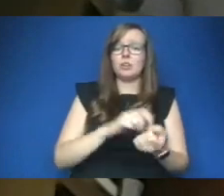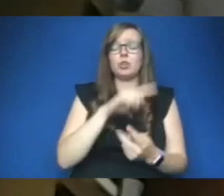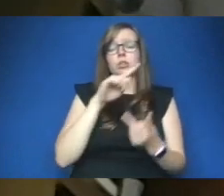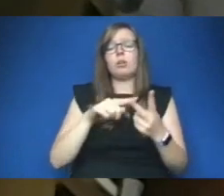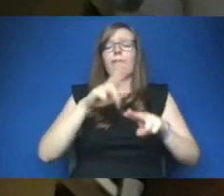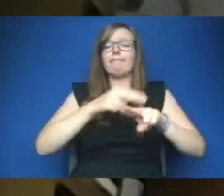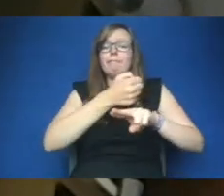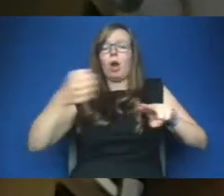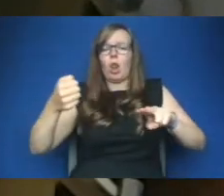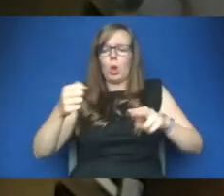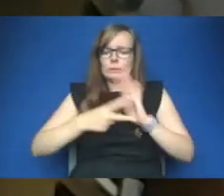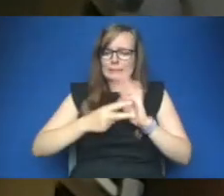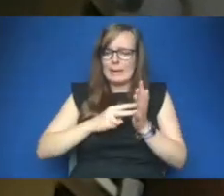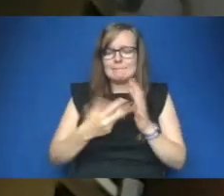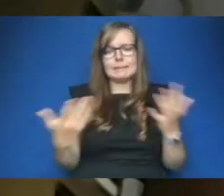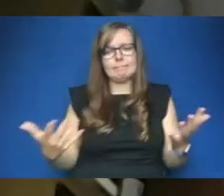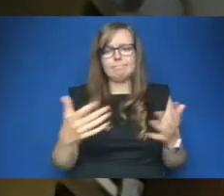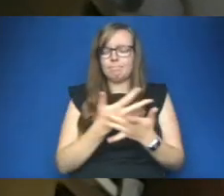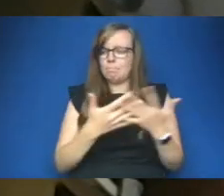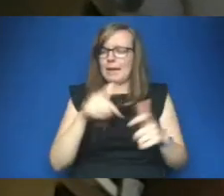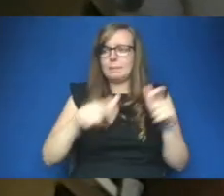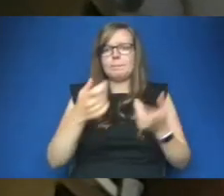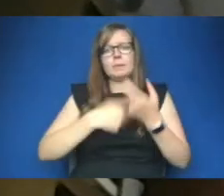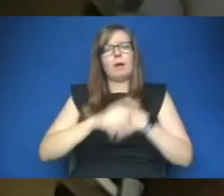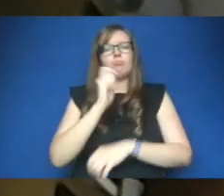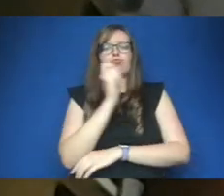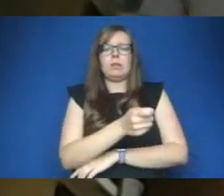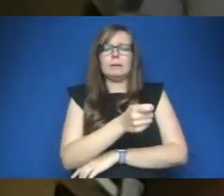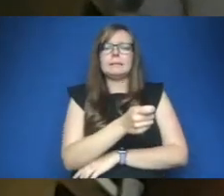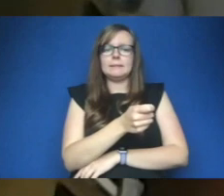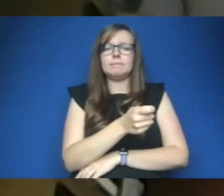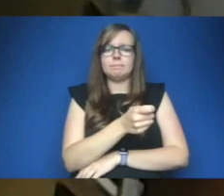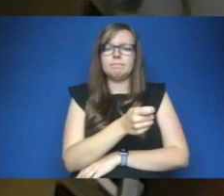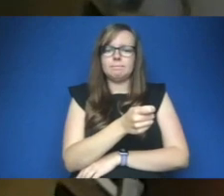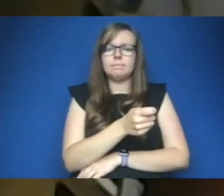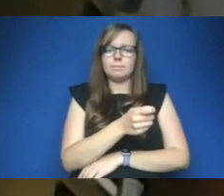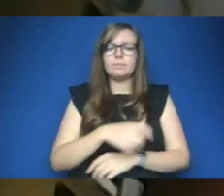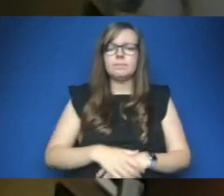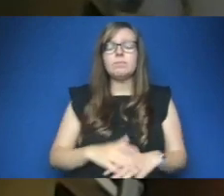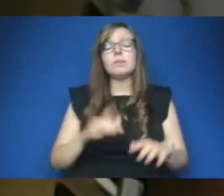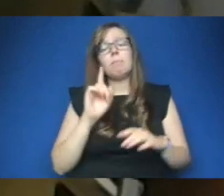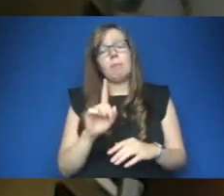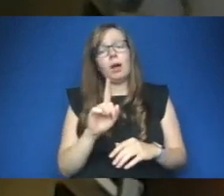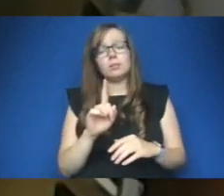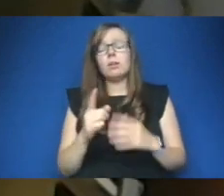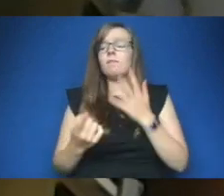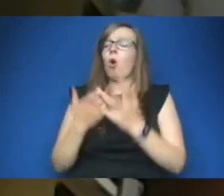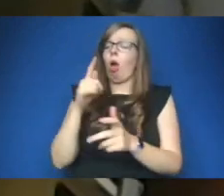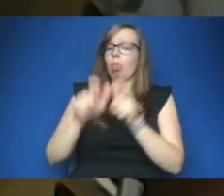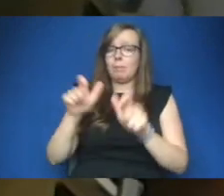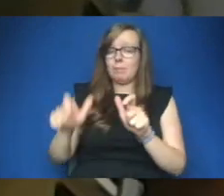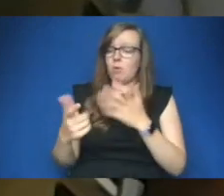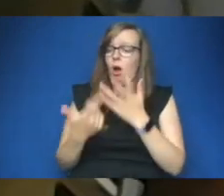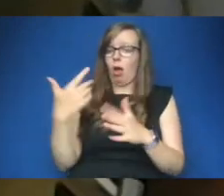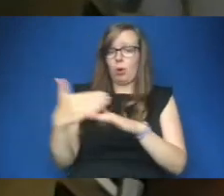redundant and some of these companies are already going to the wall however for other people other workers the